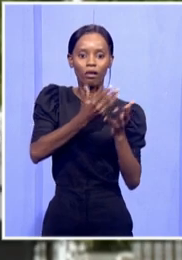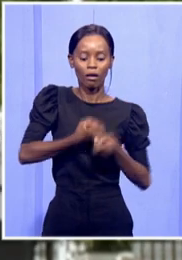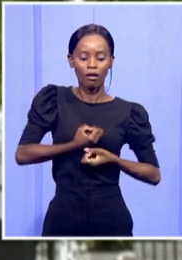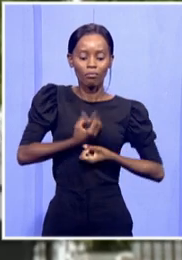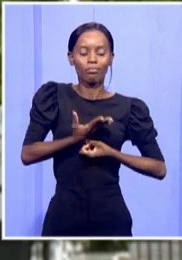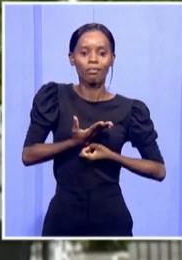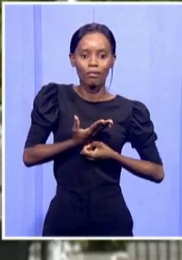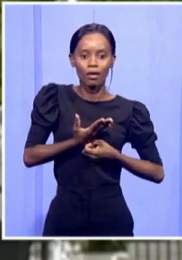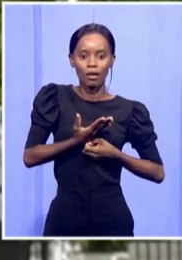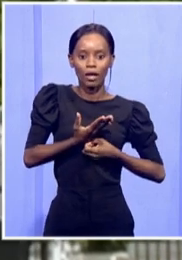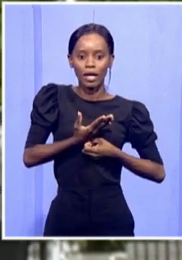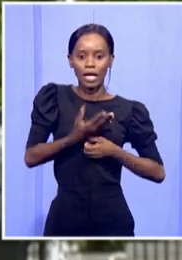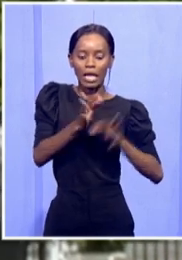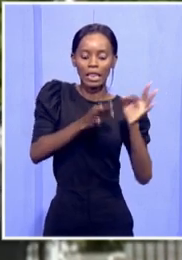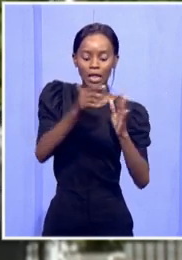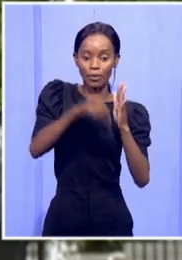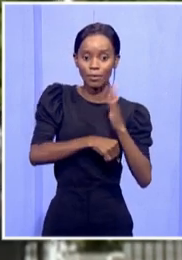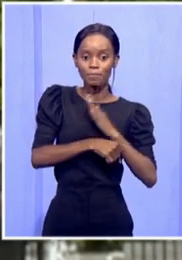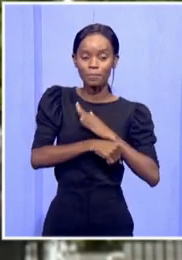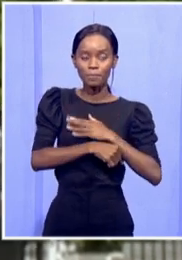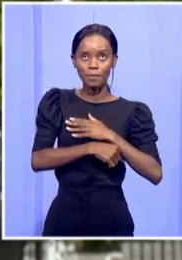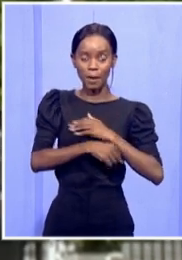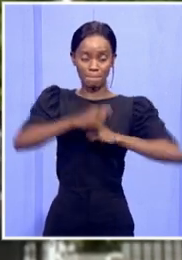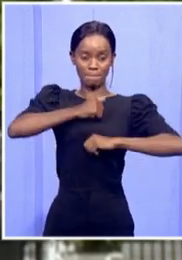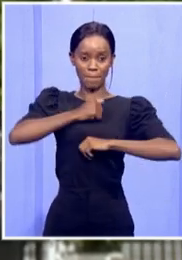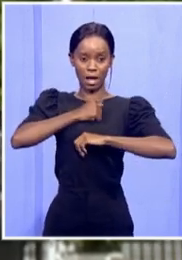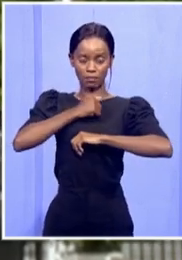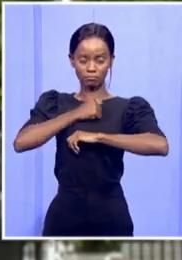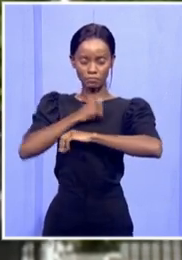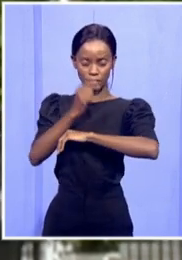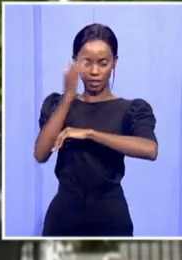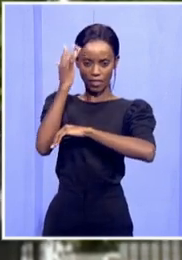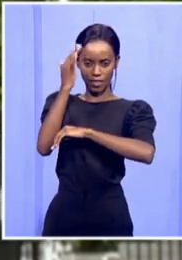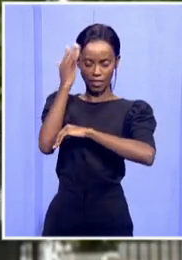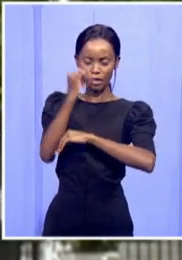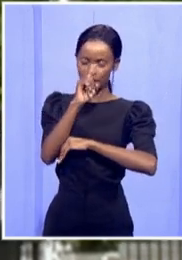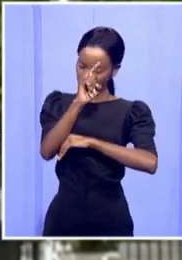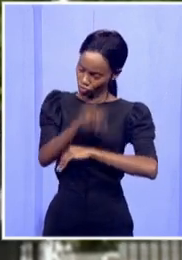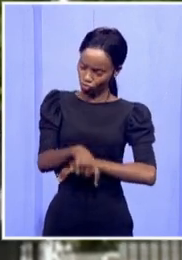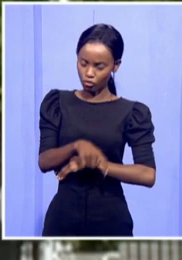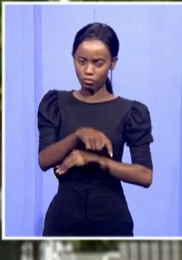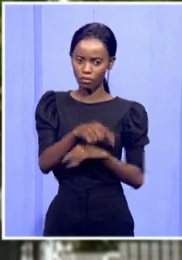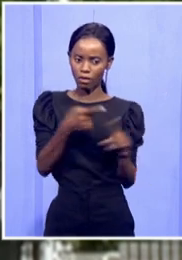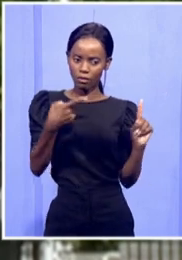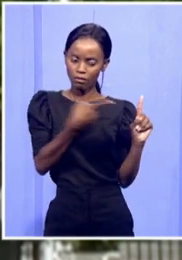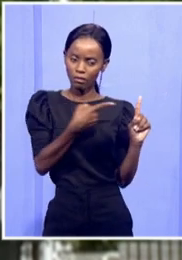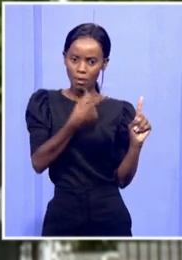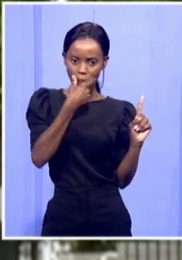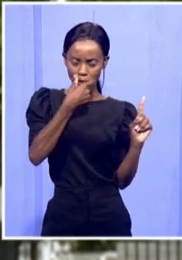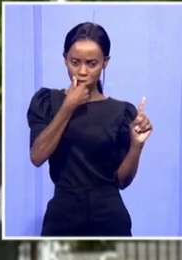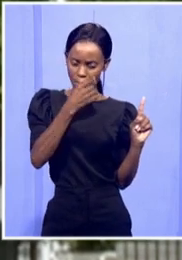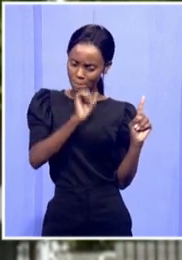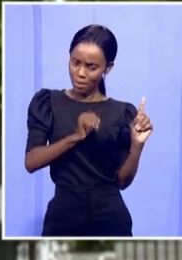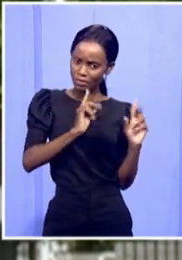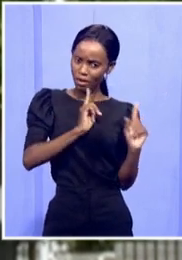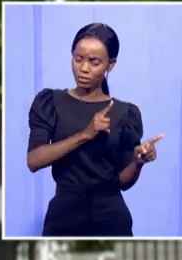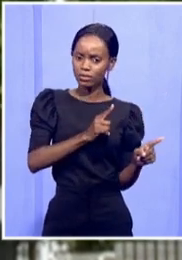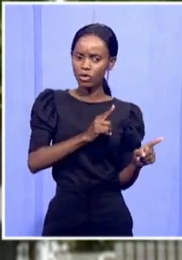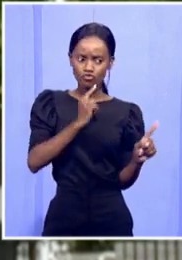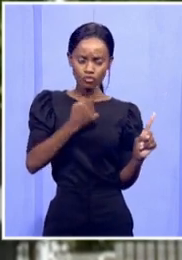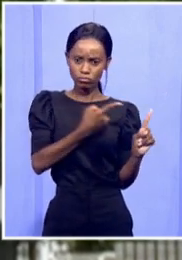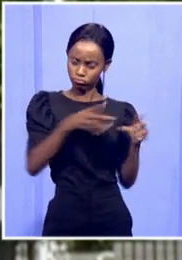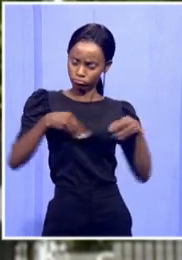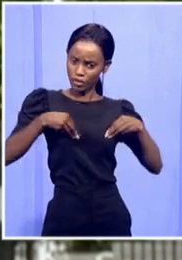doubt that the president has to answer to certain matters. He himself admitted, yes, there's an